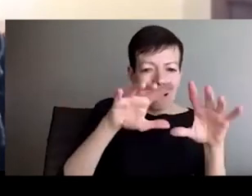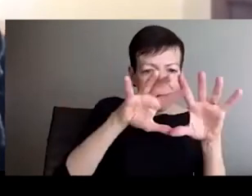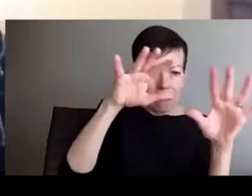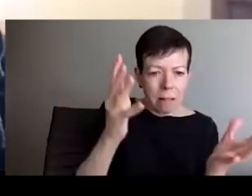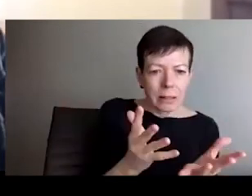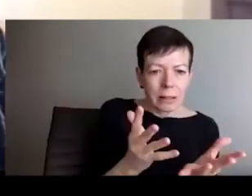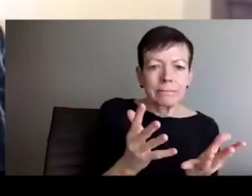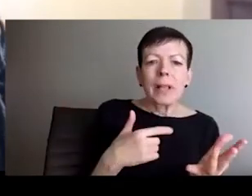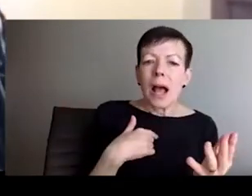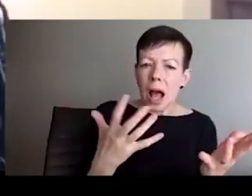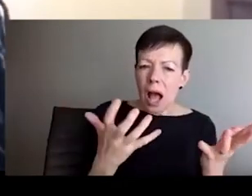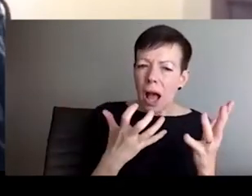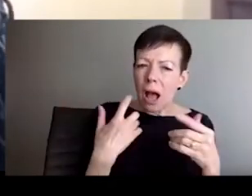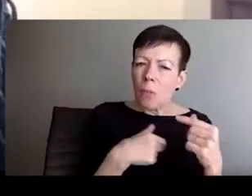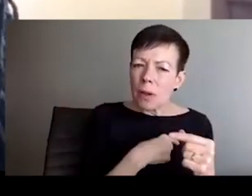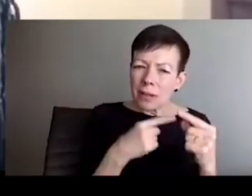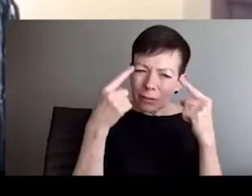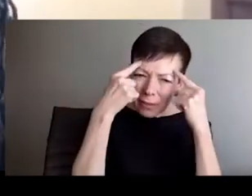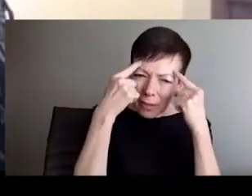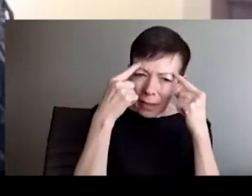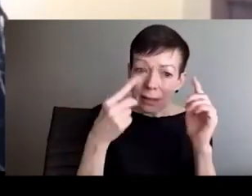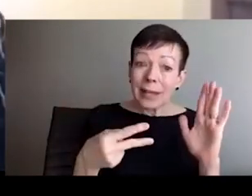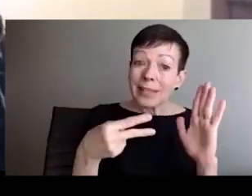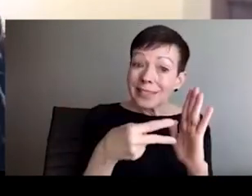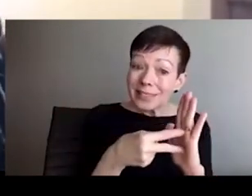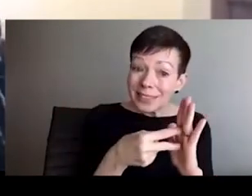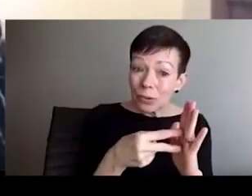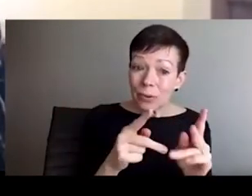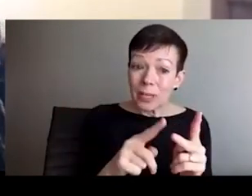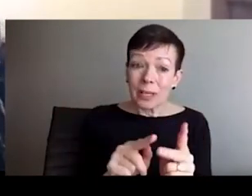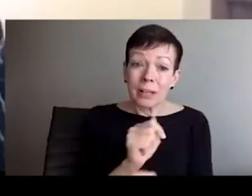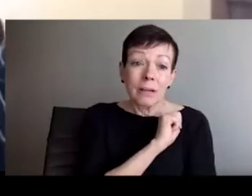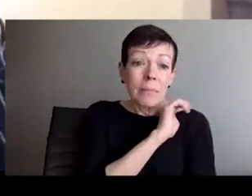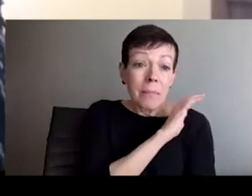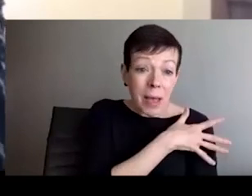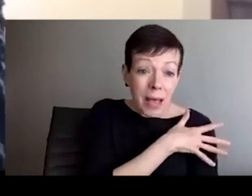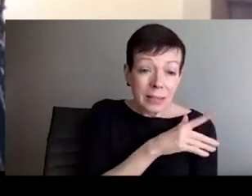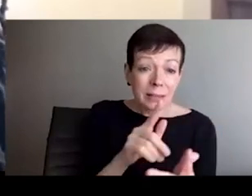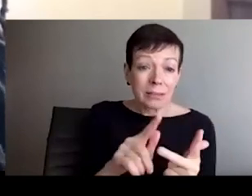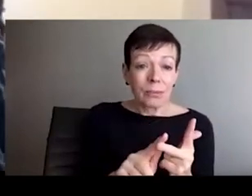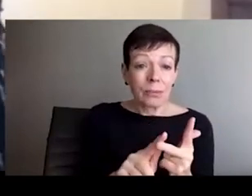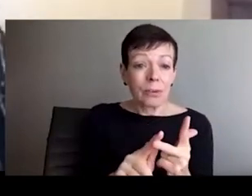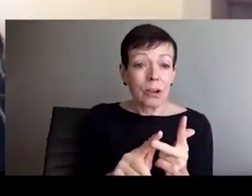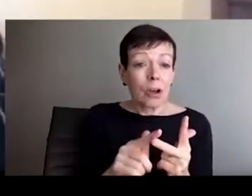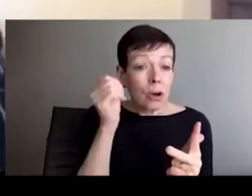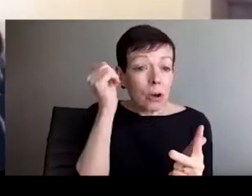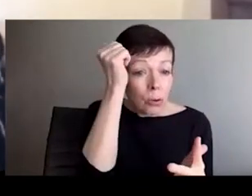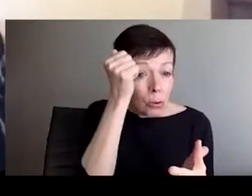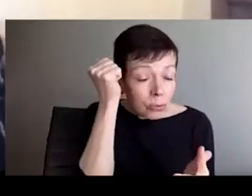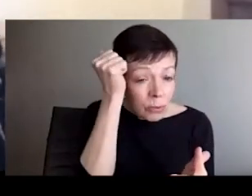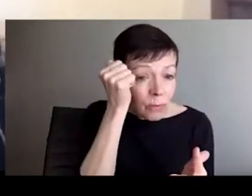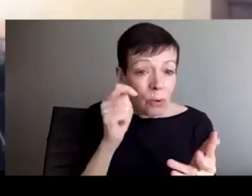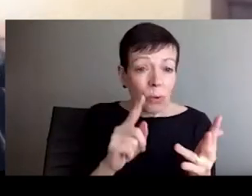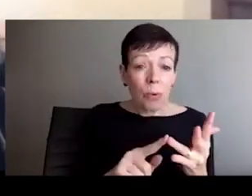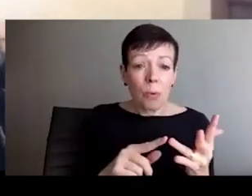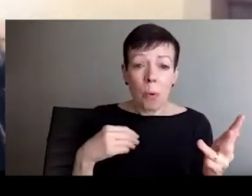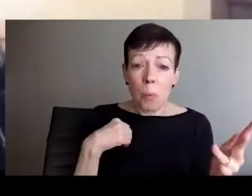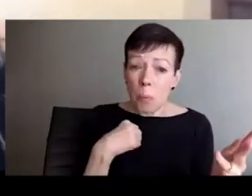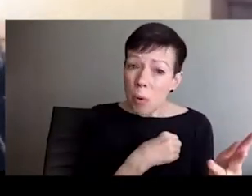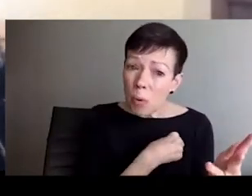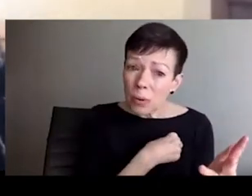from Ukraine and for all Ukrainians. I also, as Jessica Pisano said at the beginning,